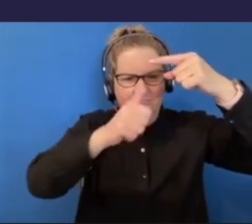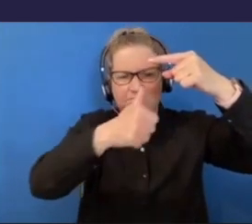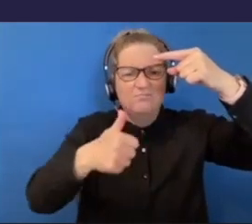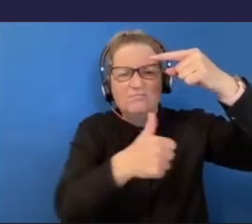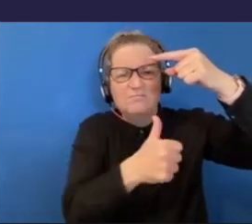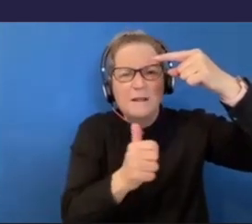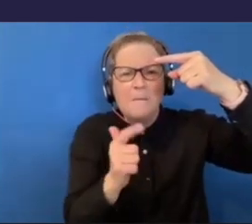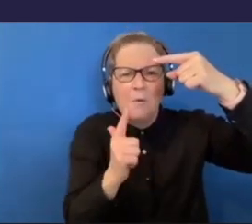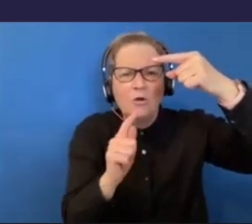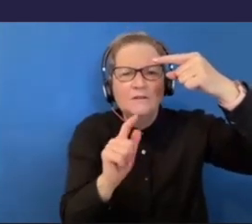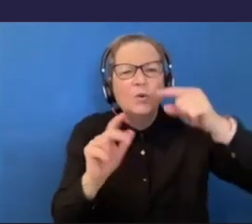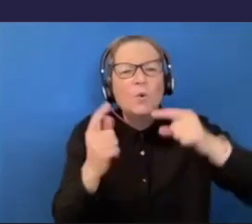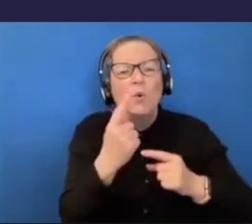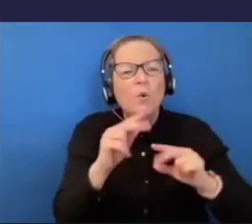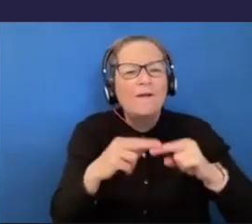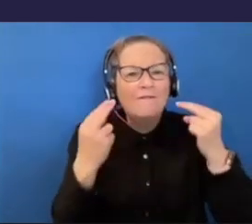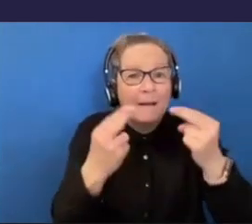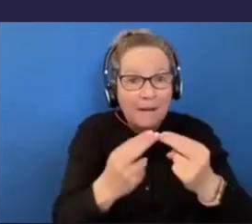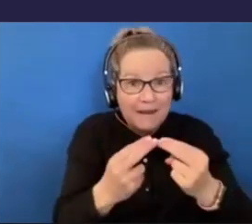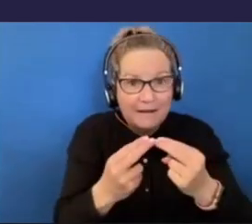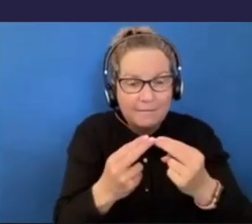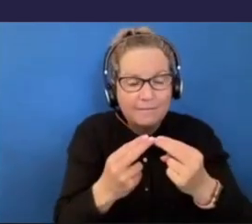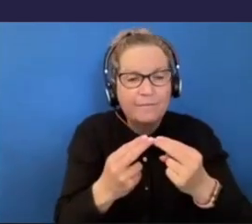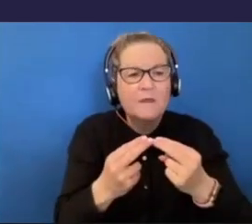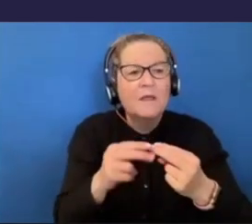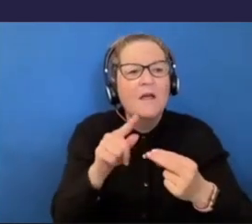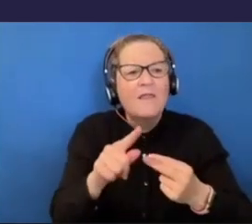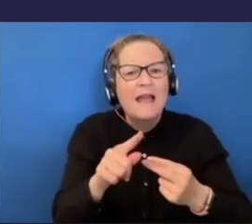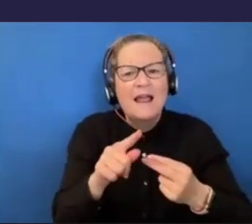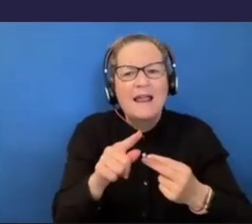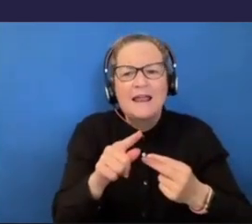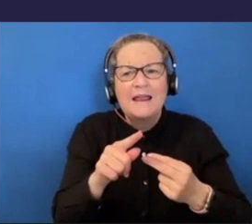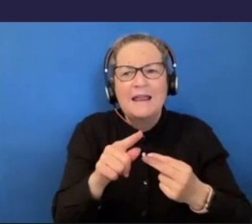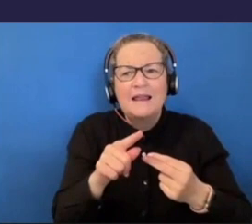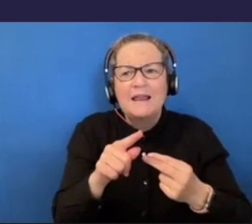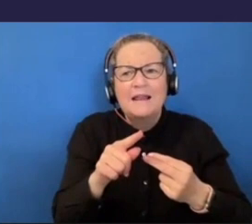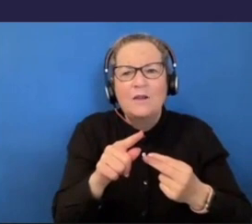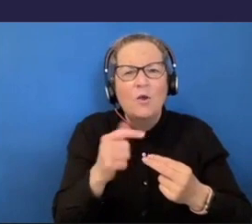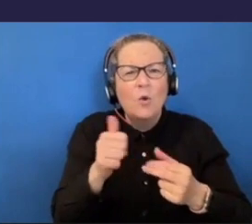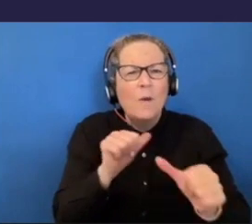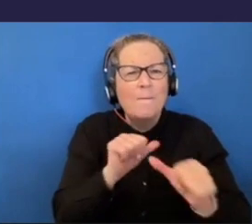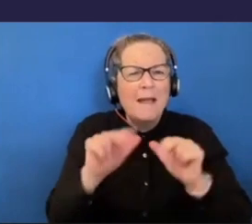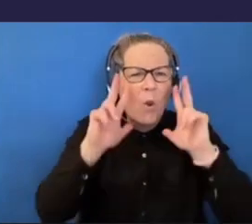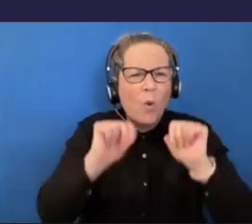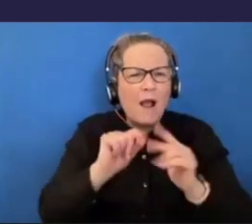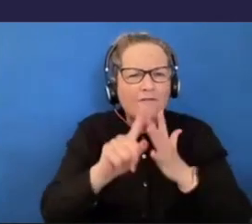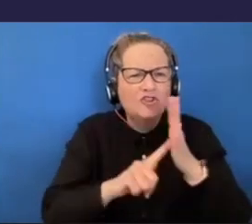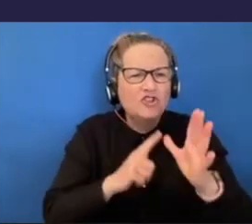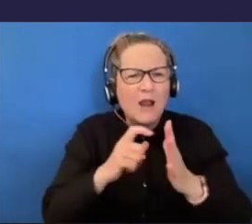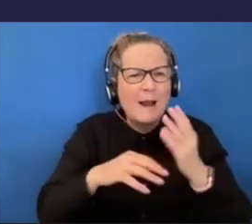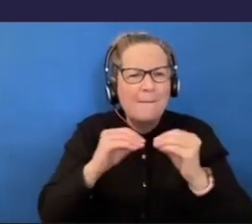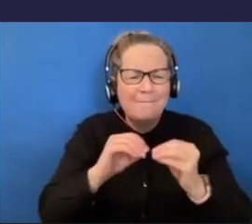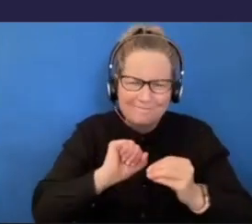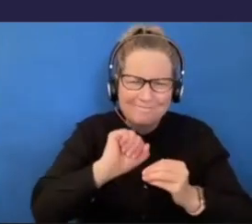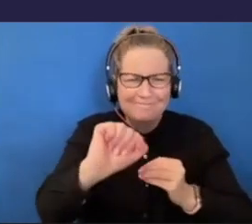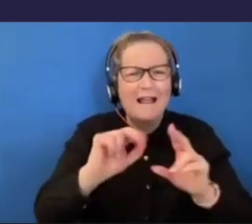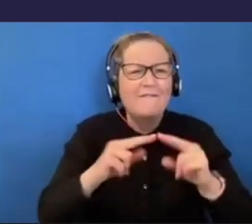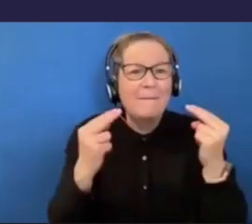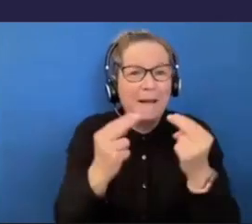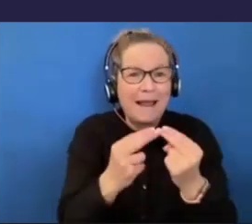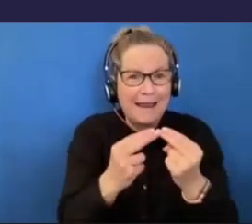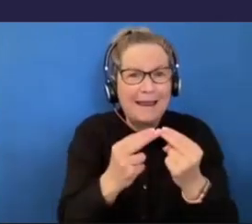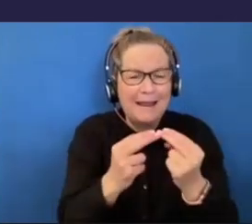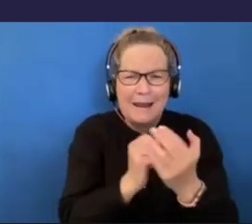like Jacob's family, um, who no one will look after Jacob better. Um, they're really got his best